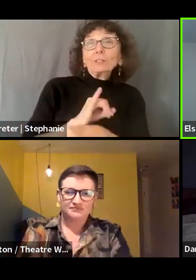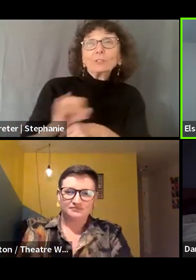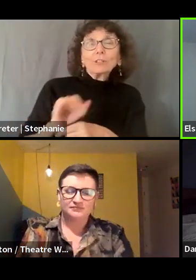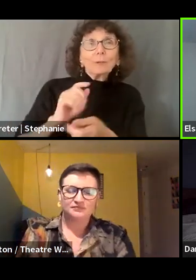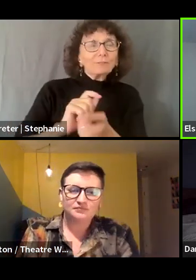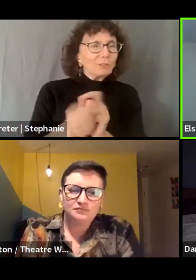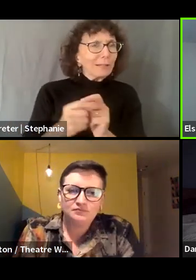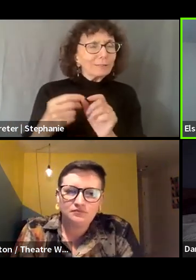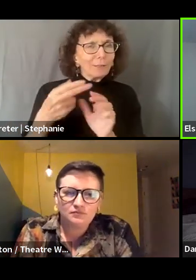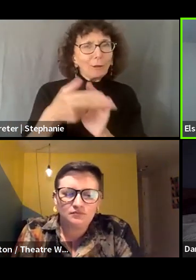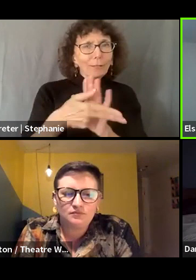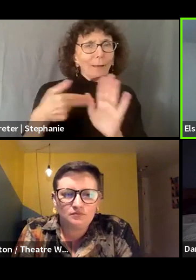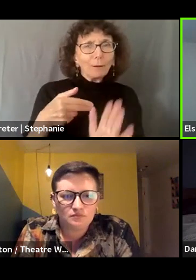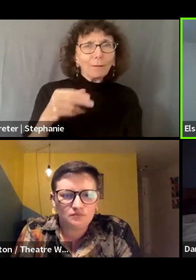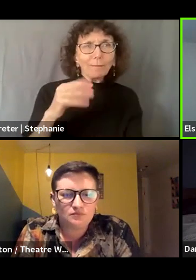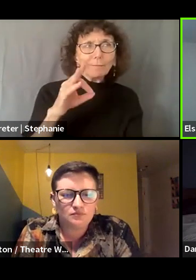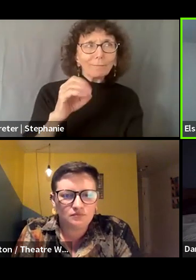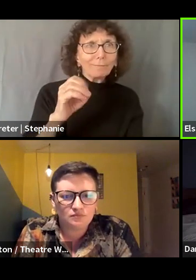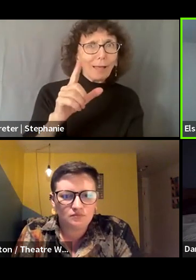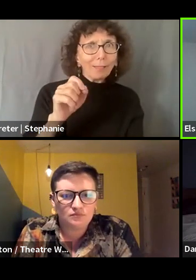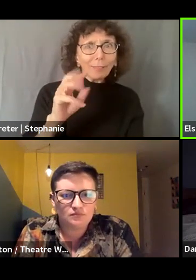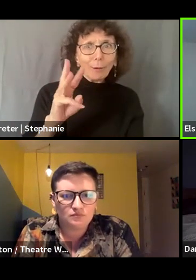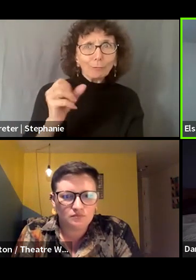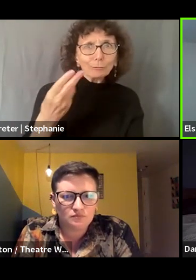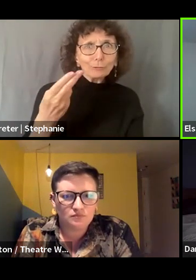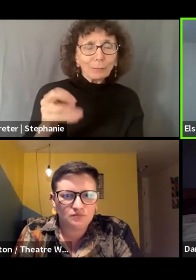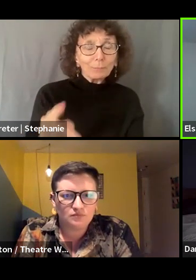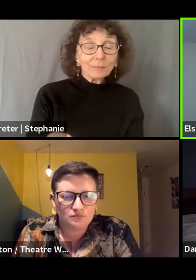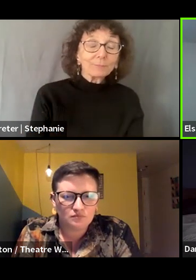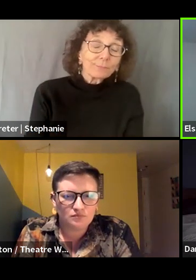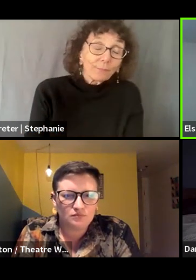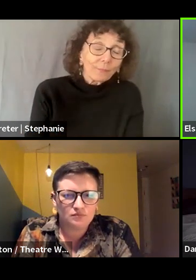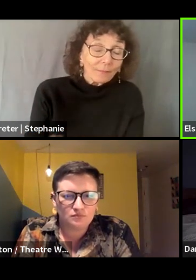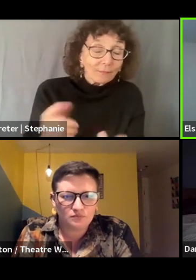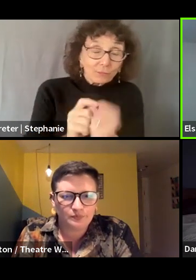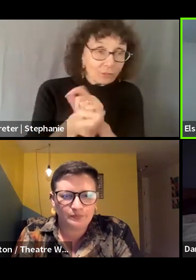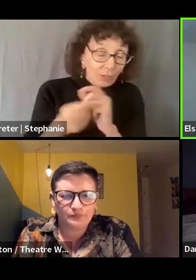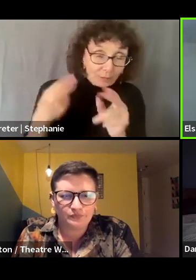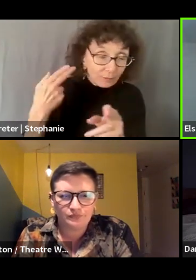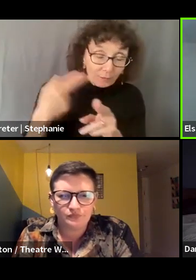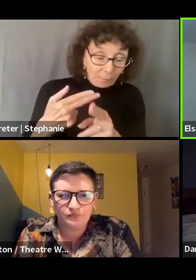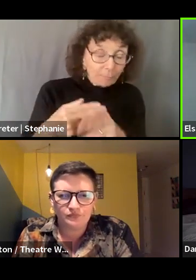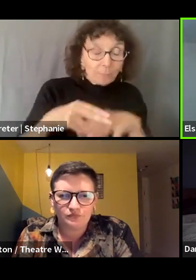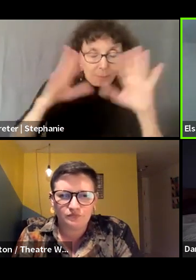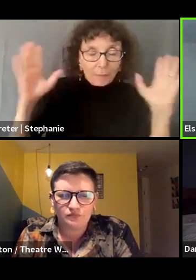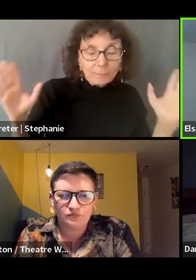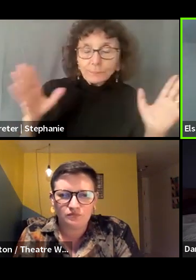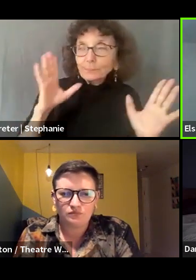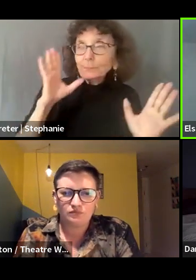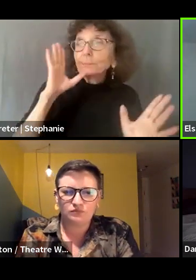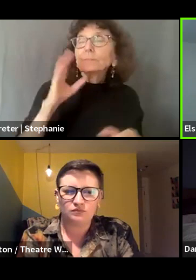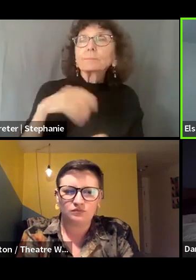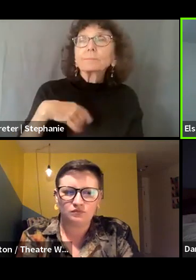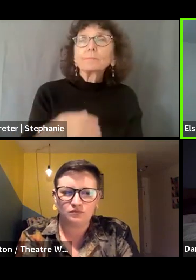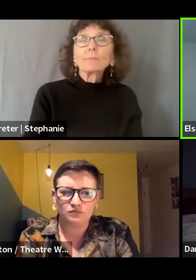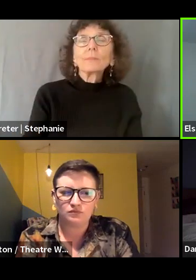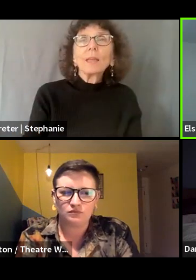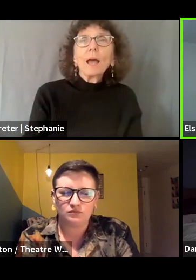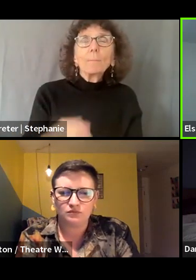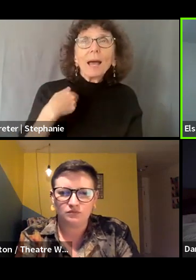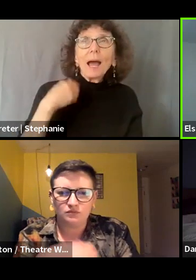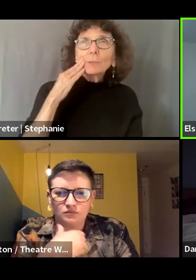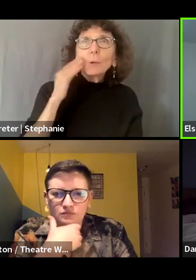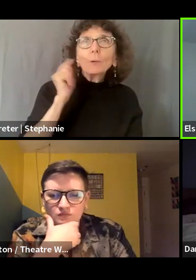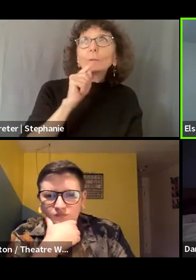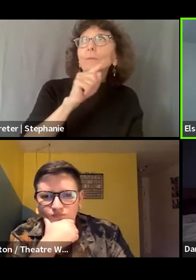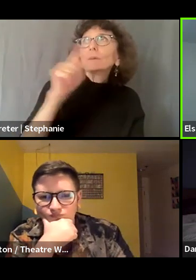of odd to see. But I think that it's really, you know, I understand the people who are like, you know, there's,